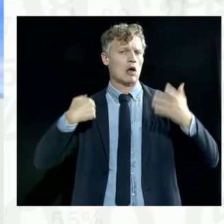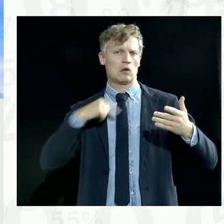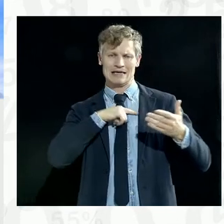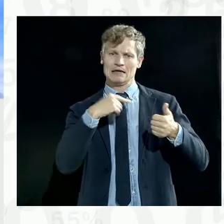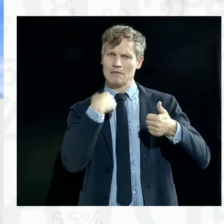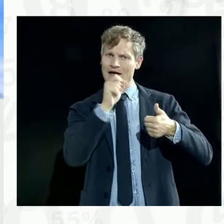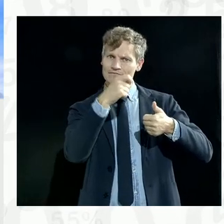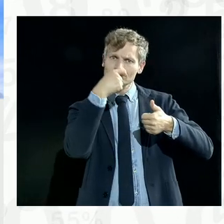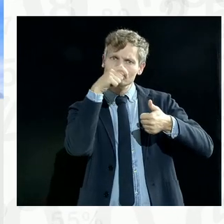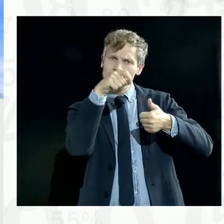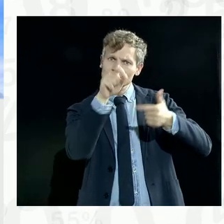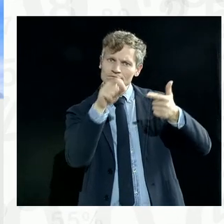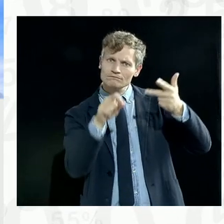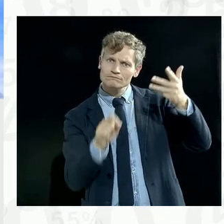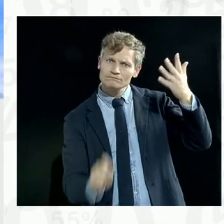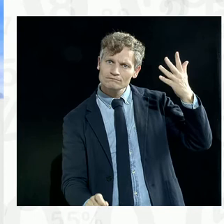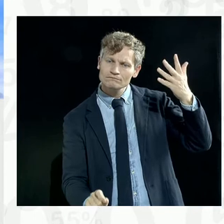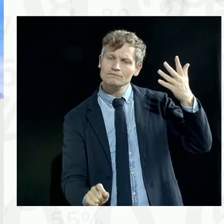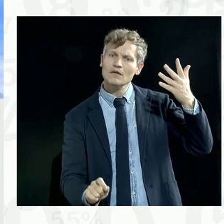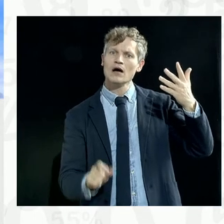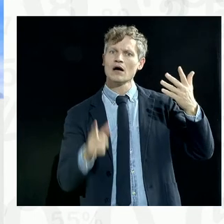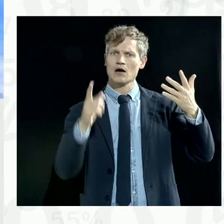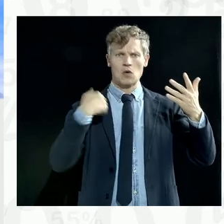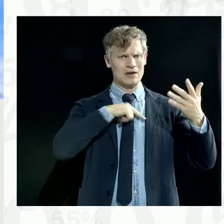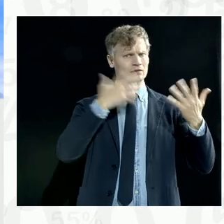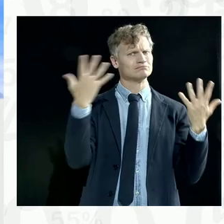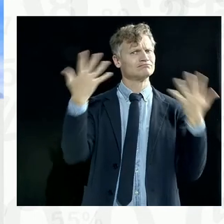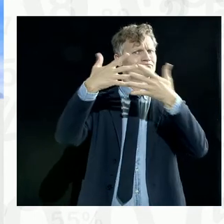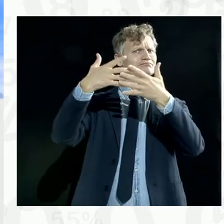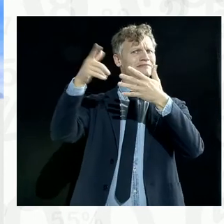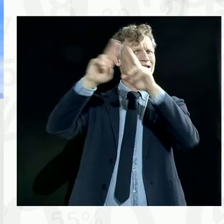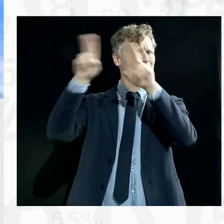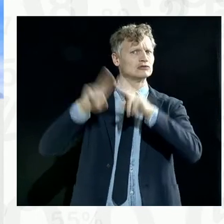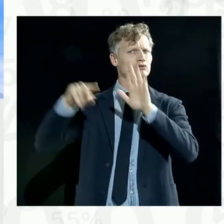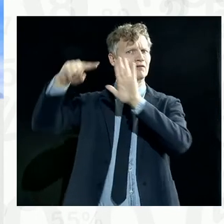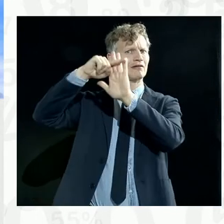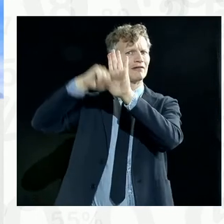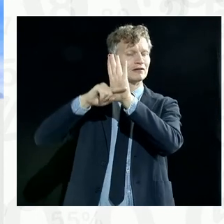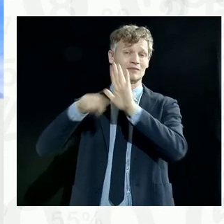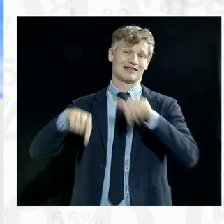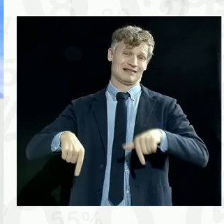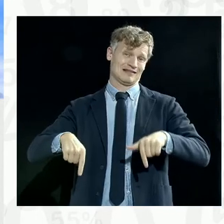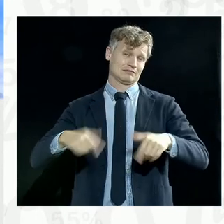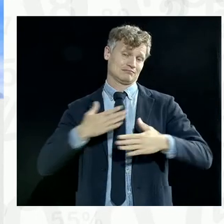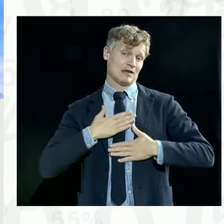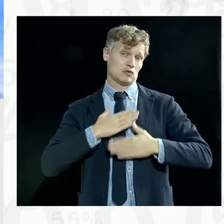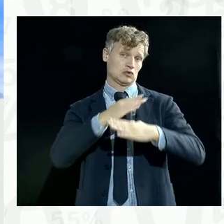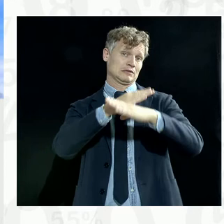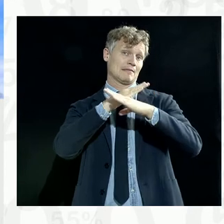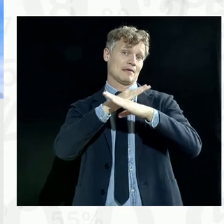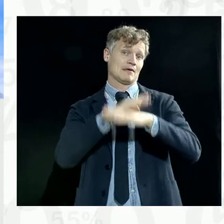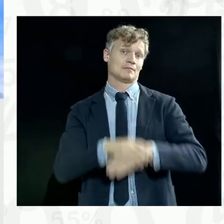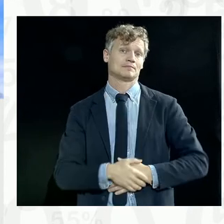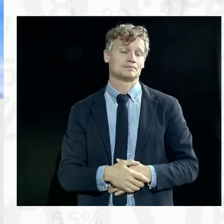in the international statutes. So, for now, that's what we are basically doing in Zambia, to try and ensure